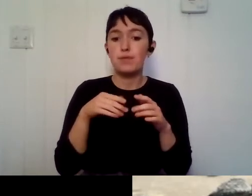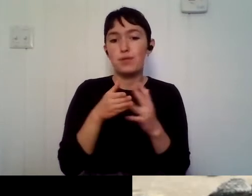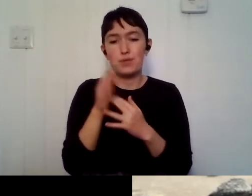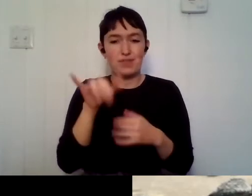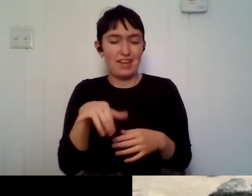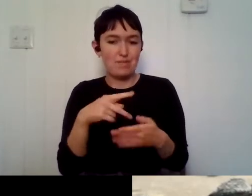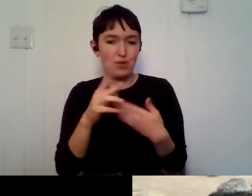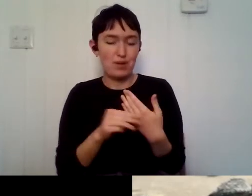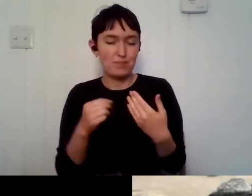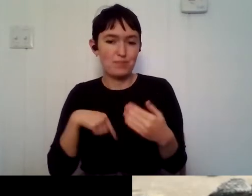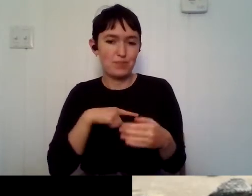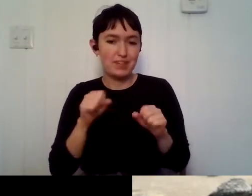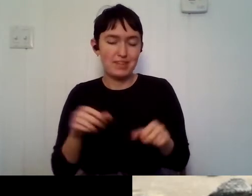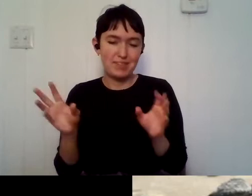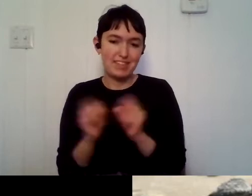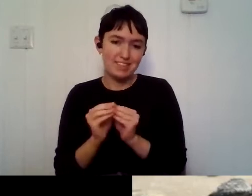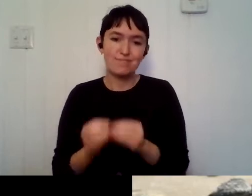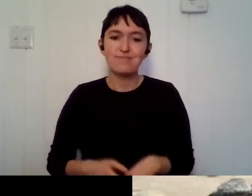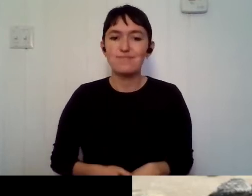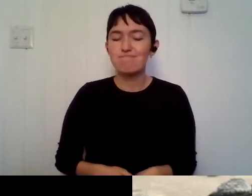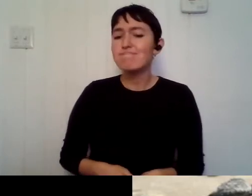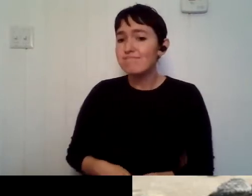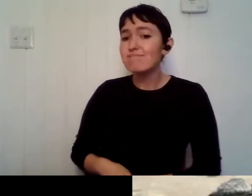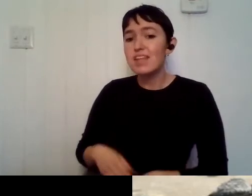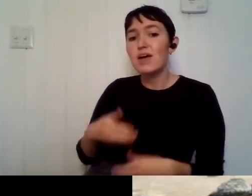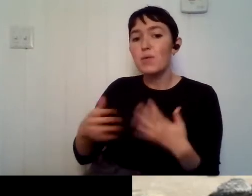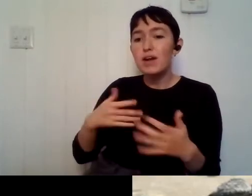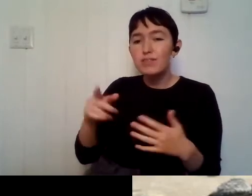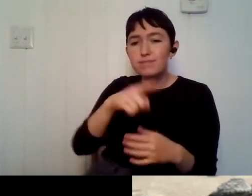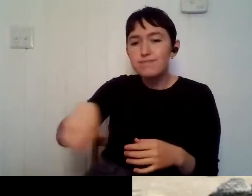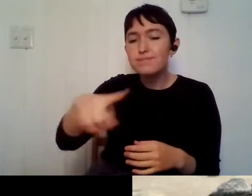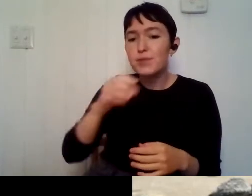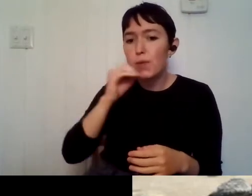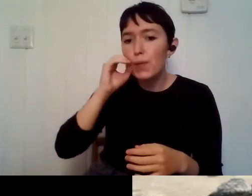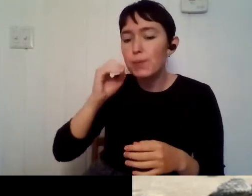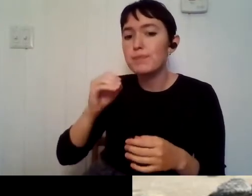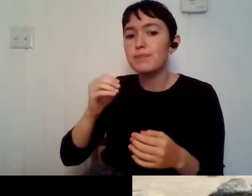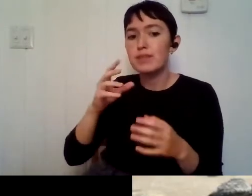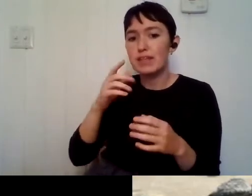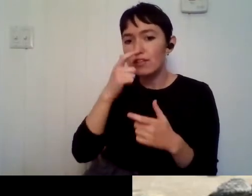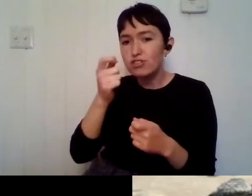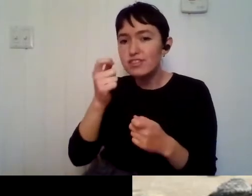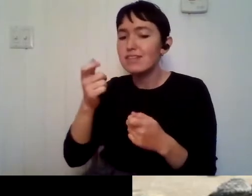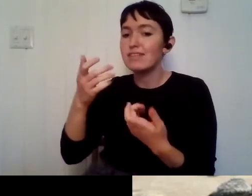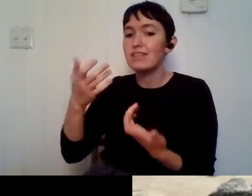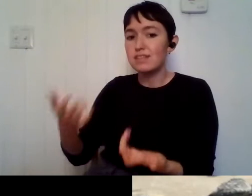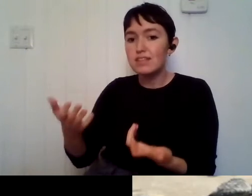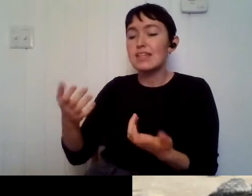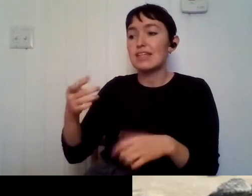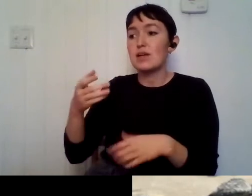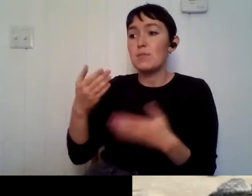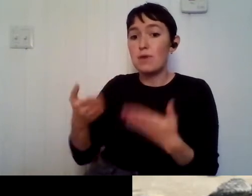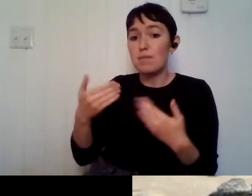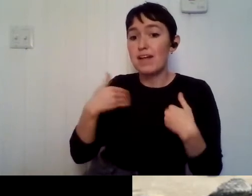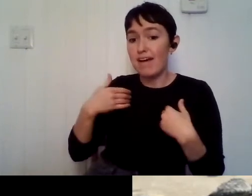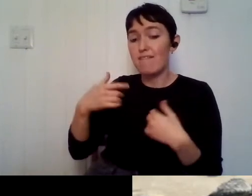Yeah. And whatever it is that you are interested in at home, like there's probably a black in for you, like there's black